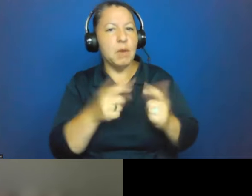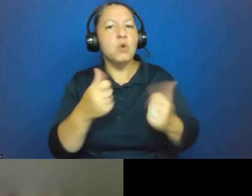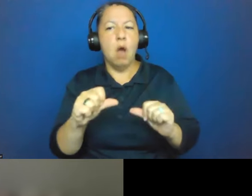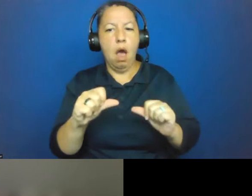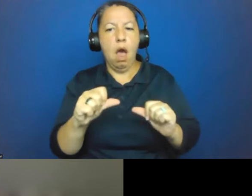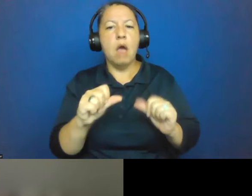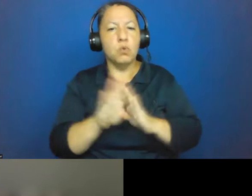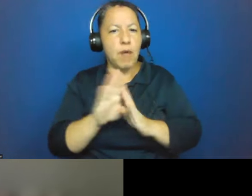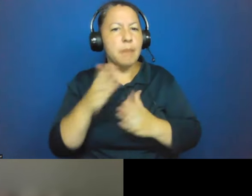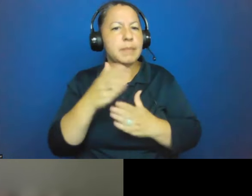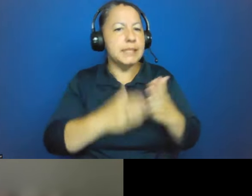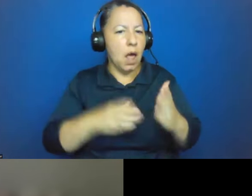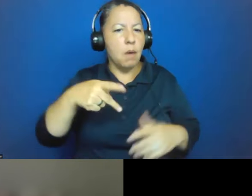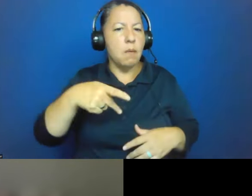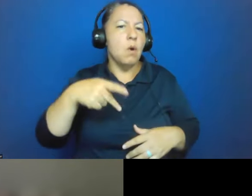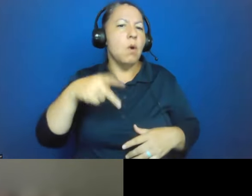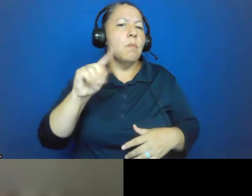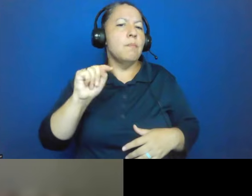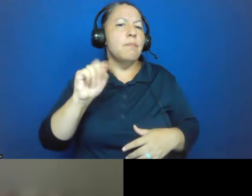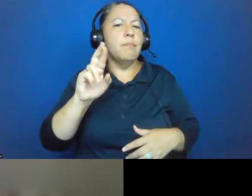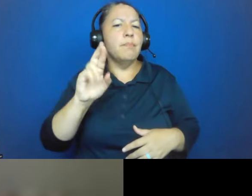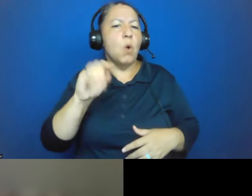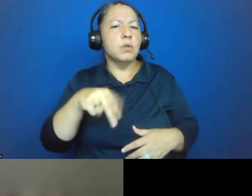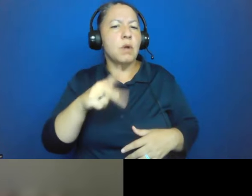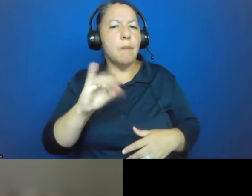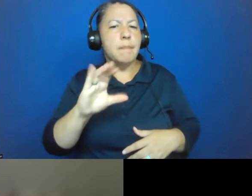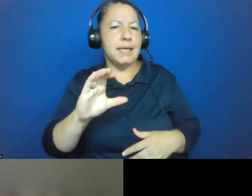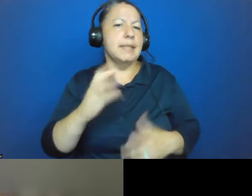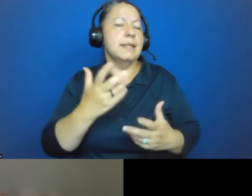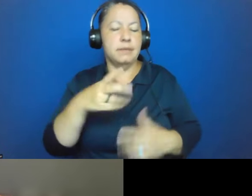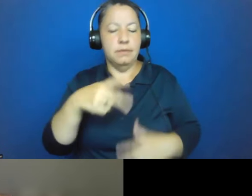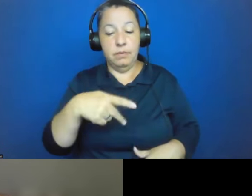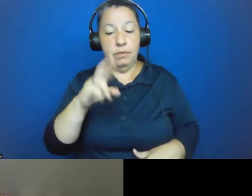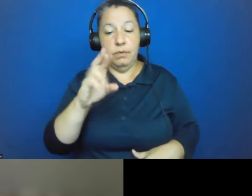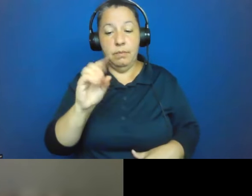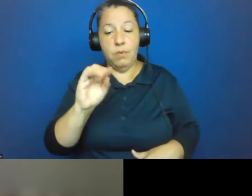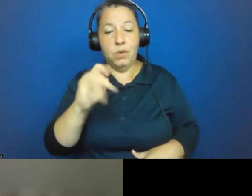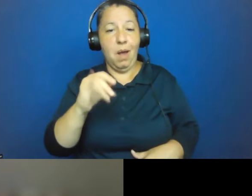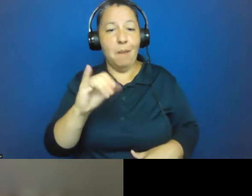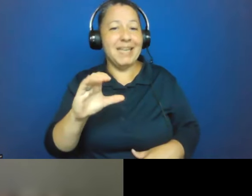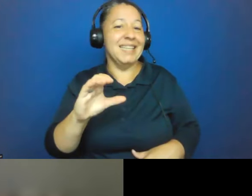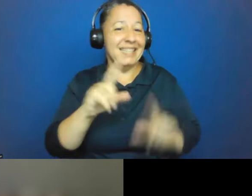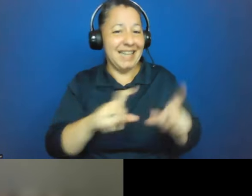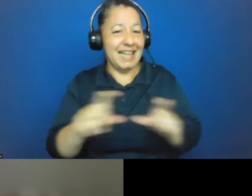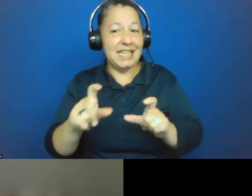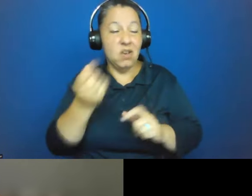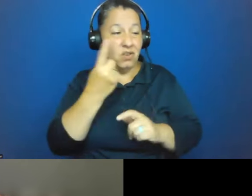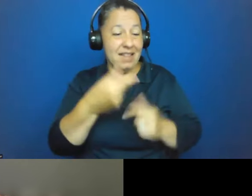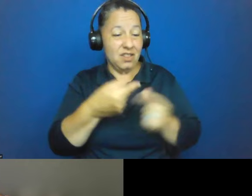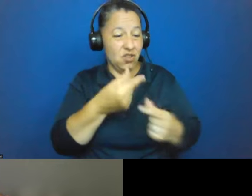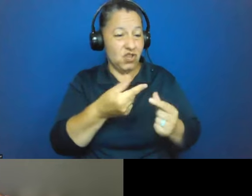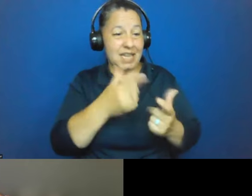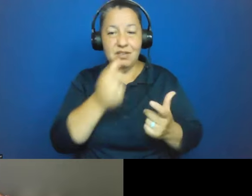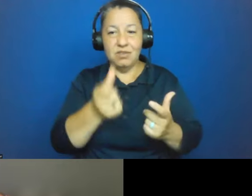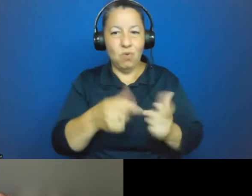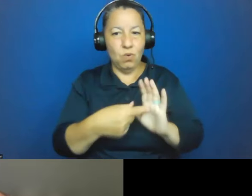because if the genes don't make themselves present of the pathogen itself, the expression of the gene